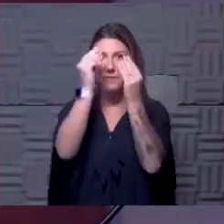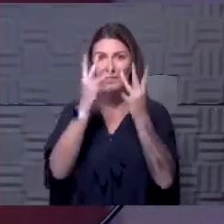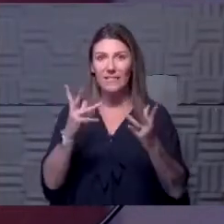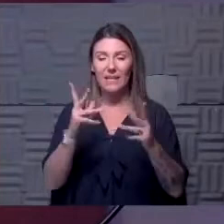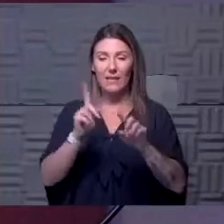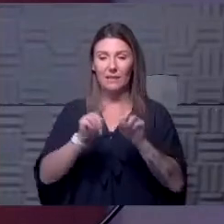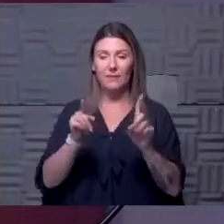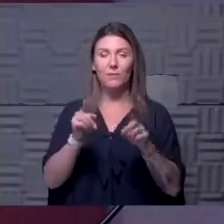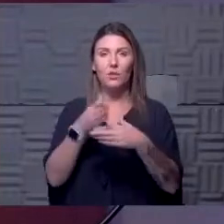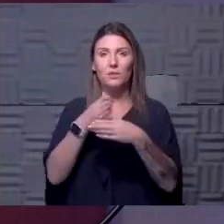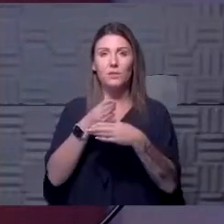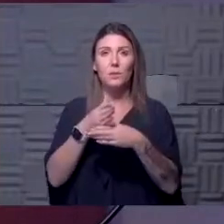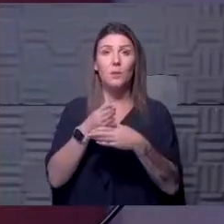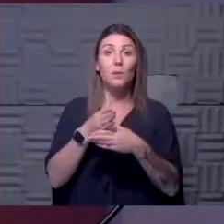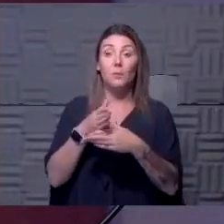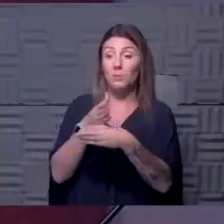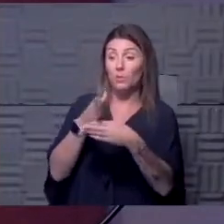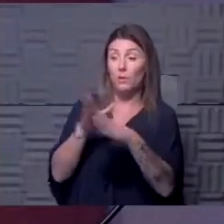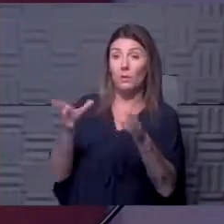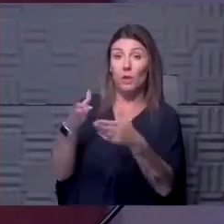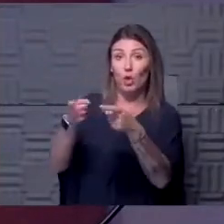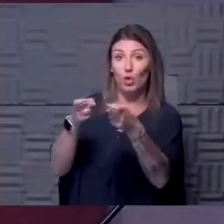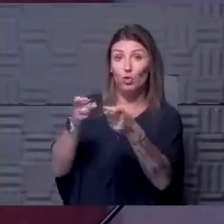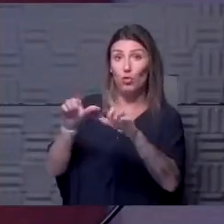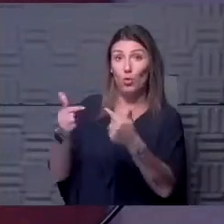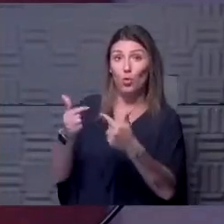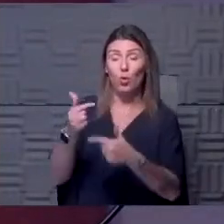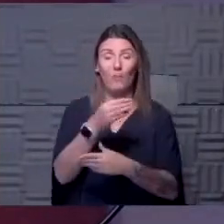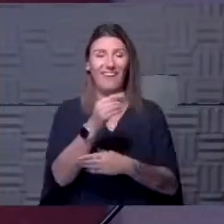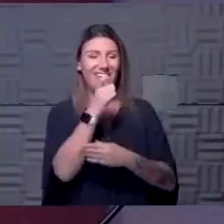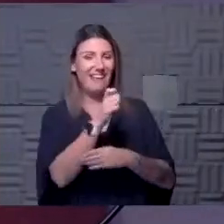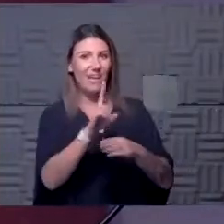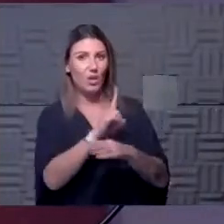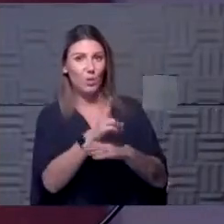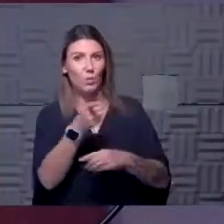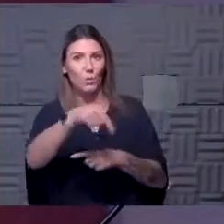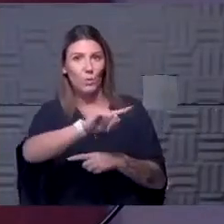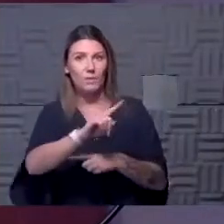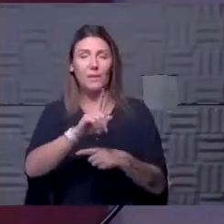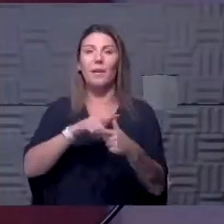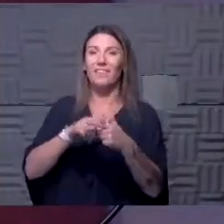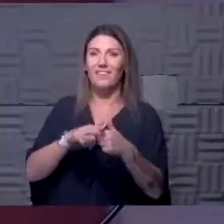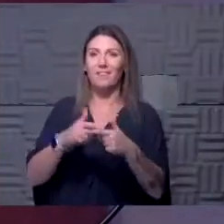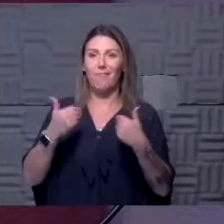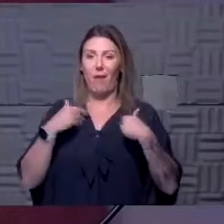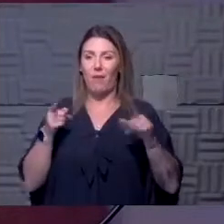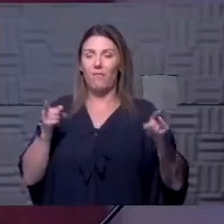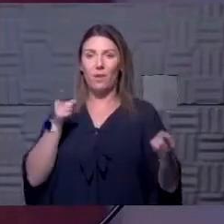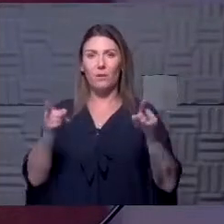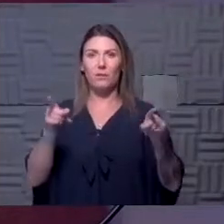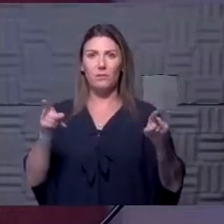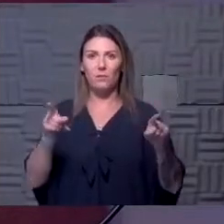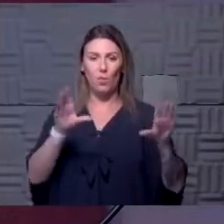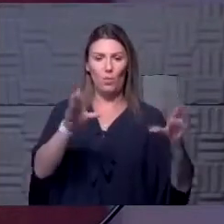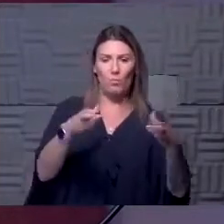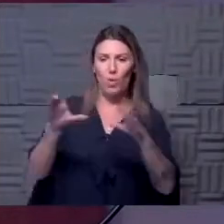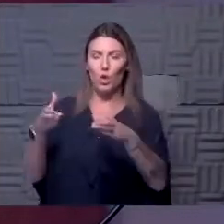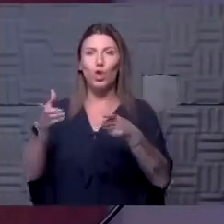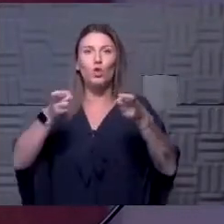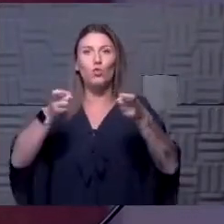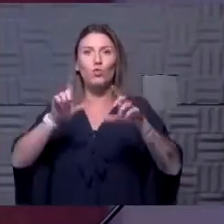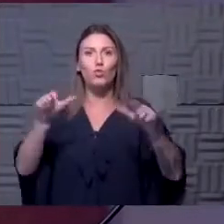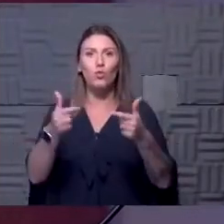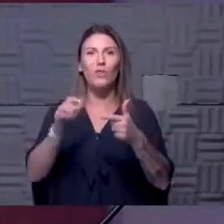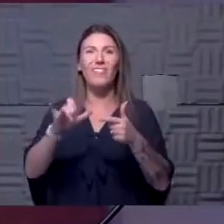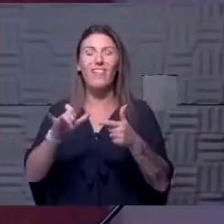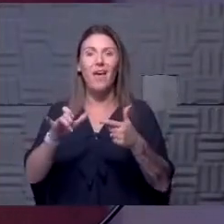between a control group and population not receiving the plasma in this case, and then those that do so. You know, that dynamic